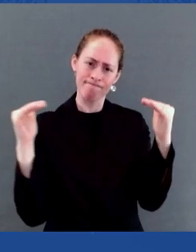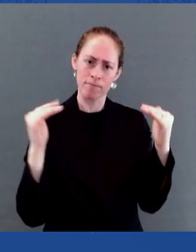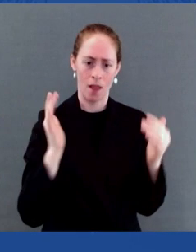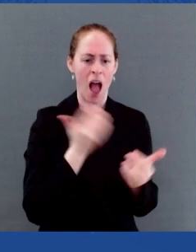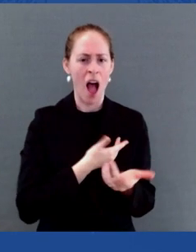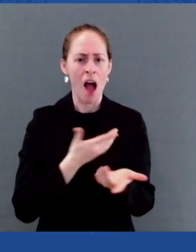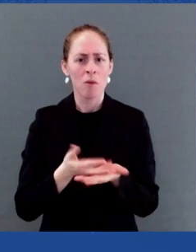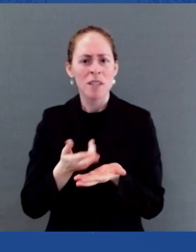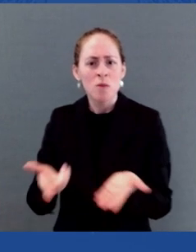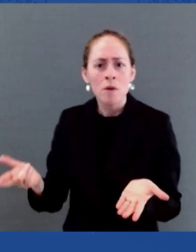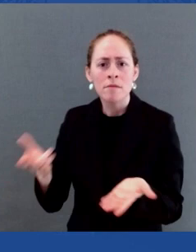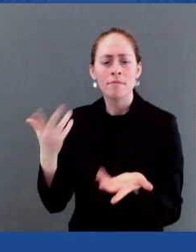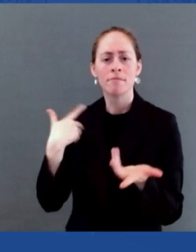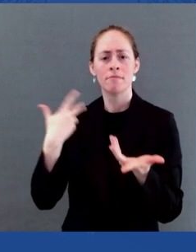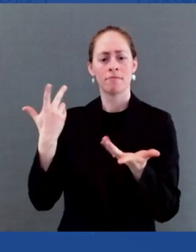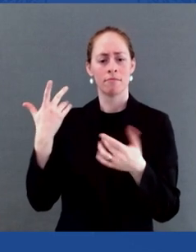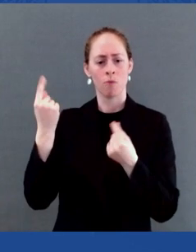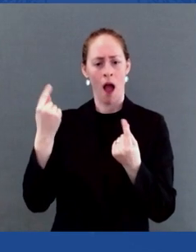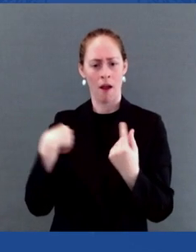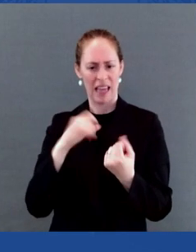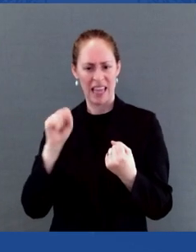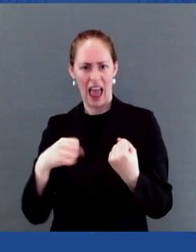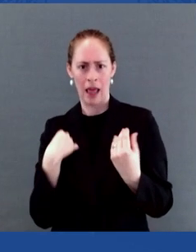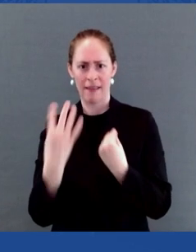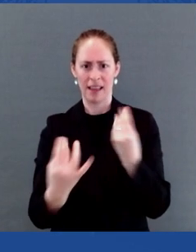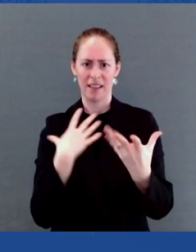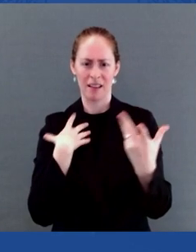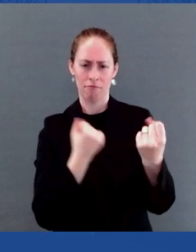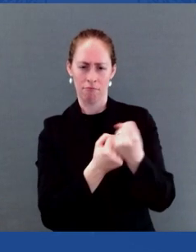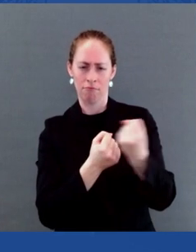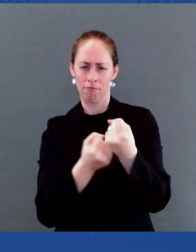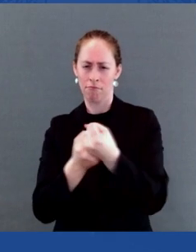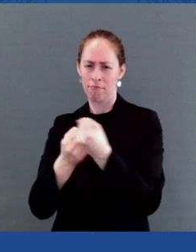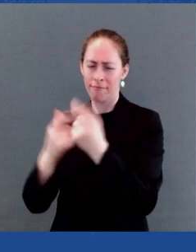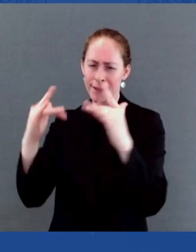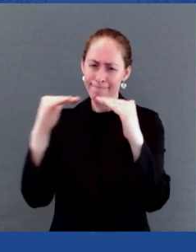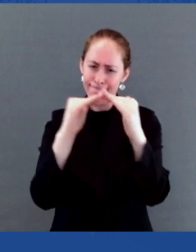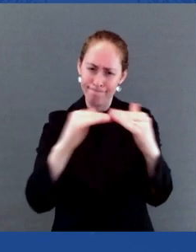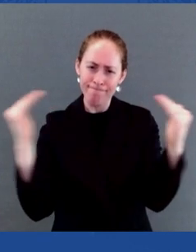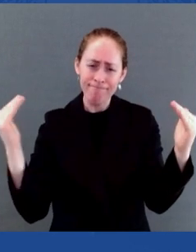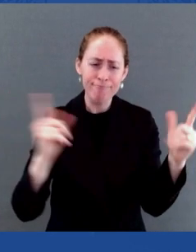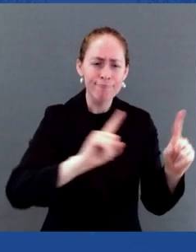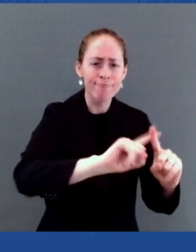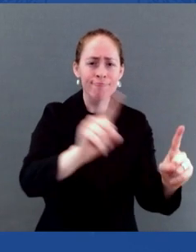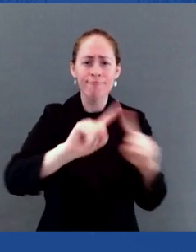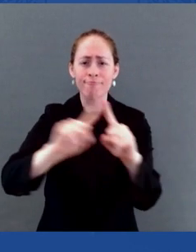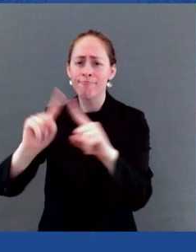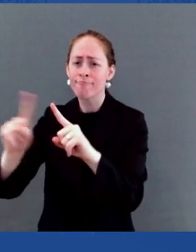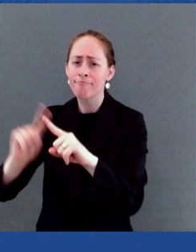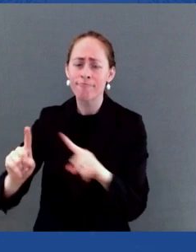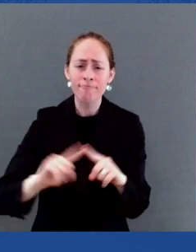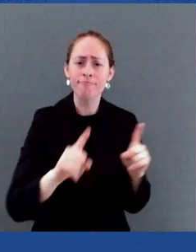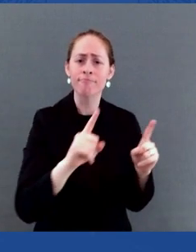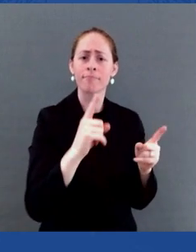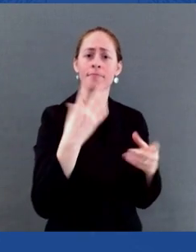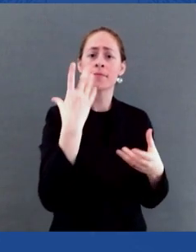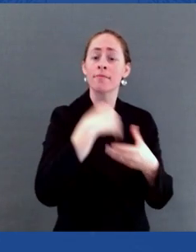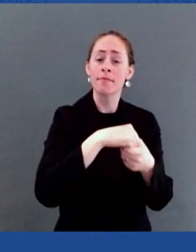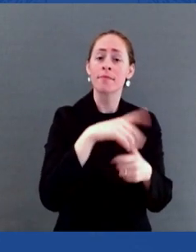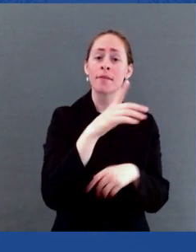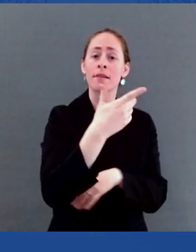gay, bisexual, and other men who have sex with men, racial and ethnic minorities, especially